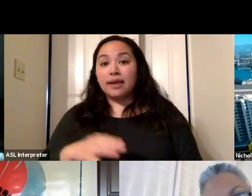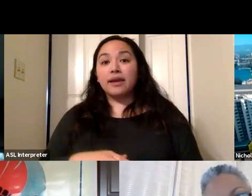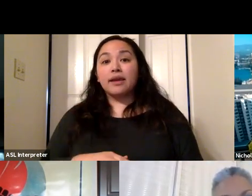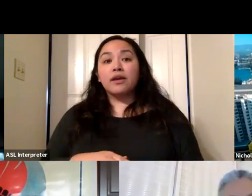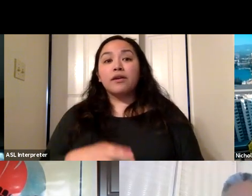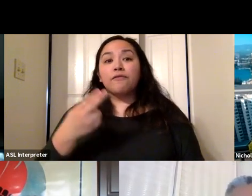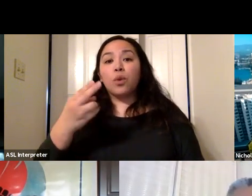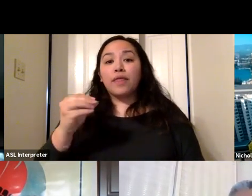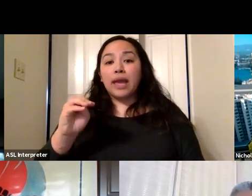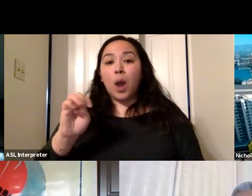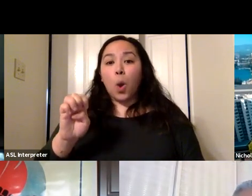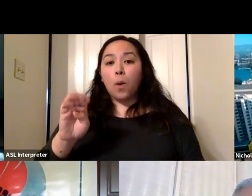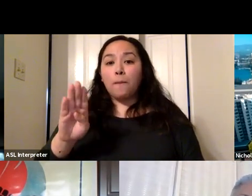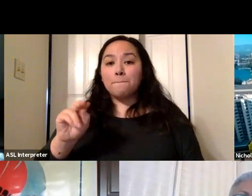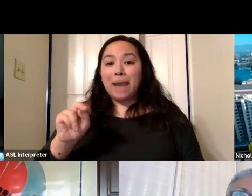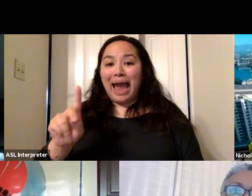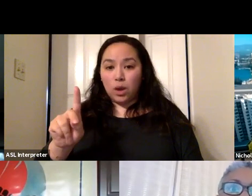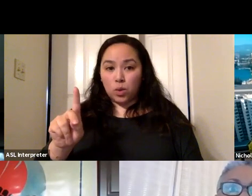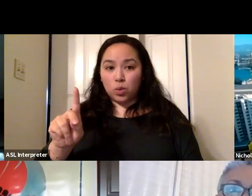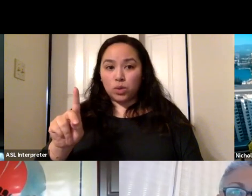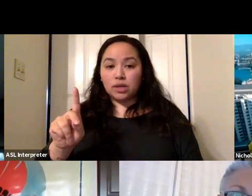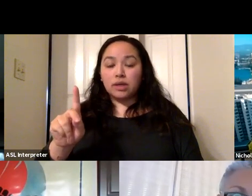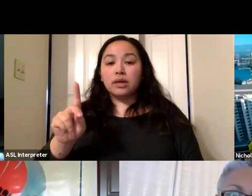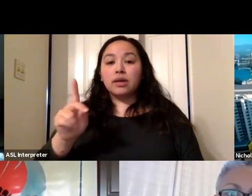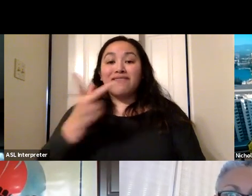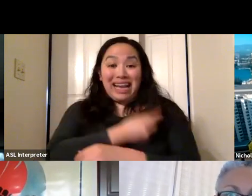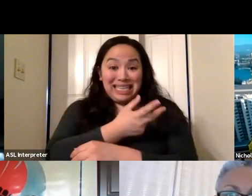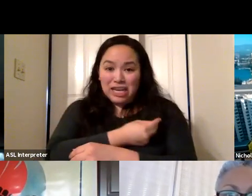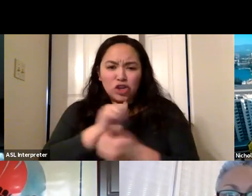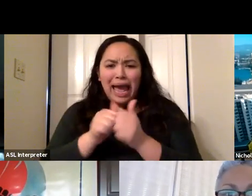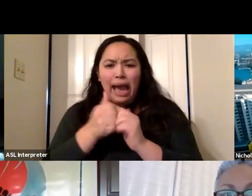program being prioritized? For example, zip code, city, etc.